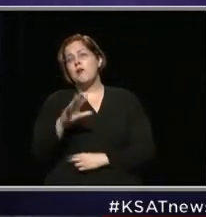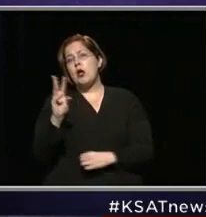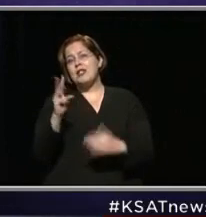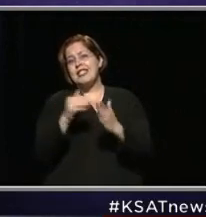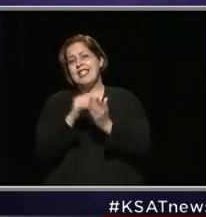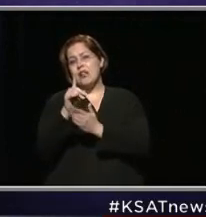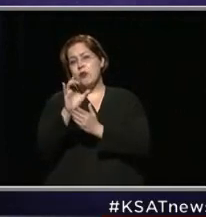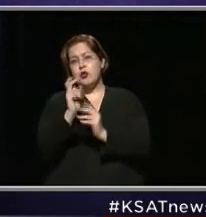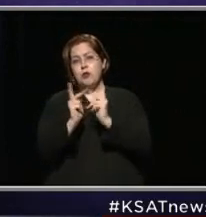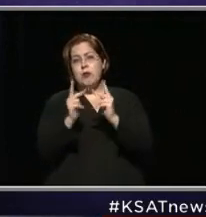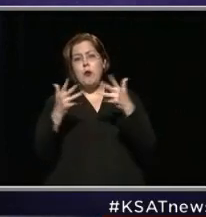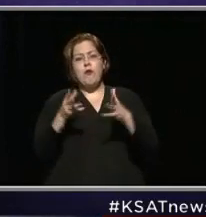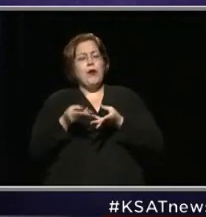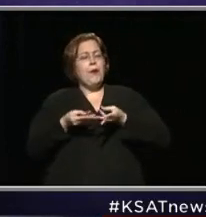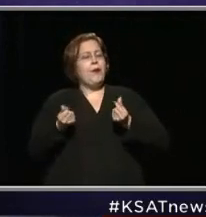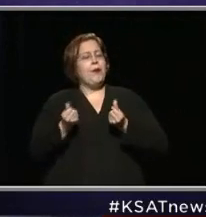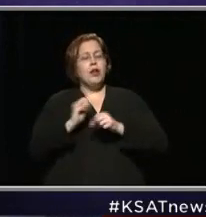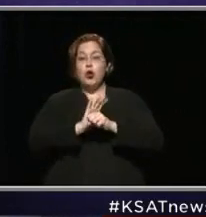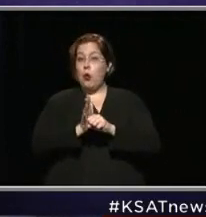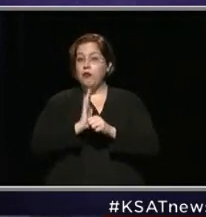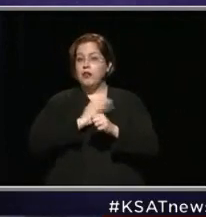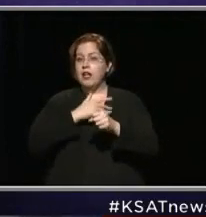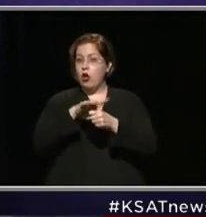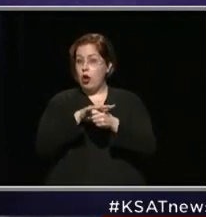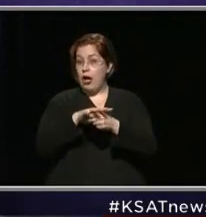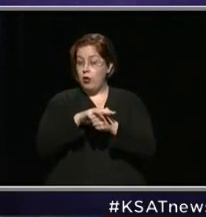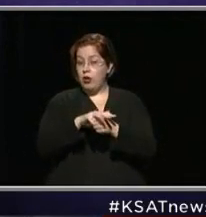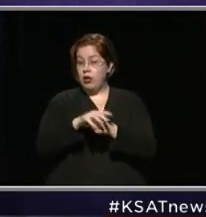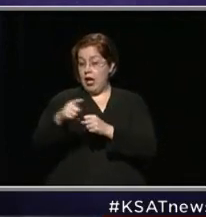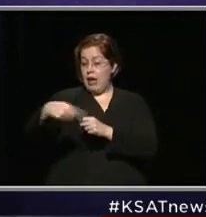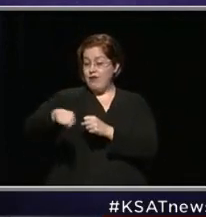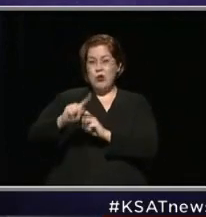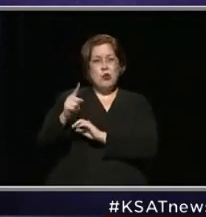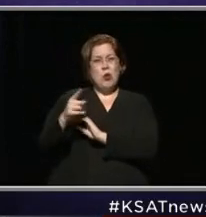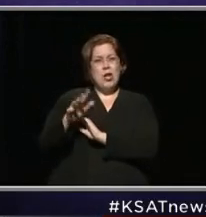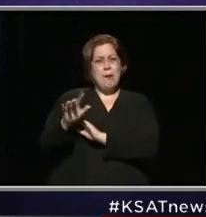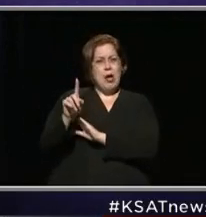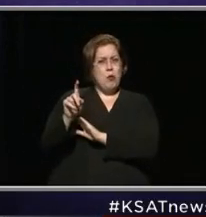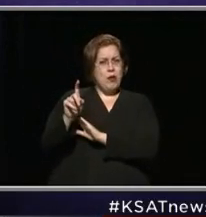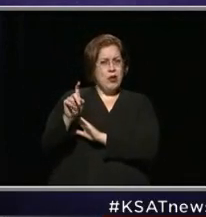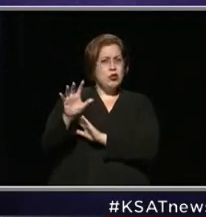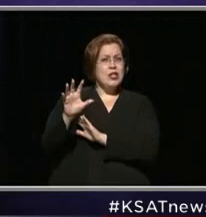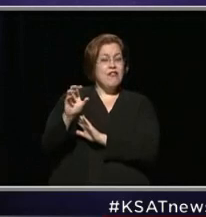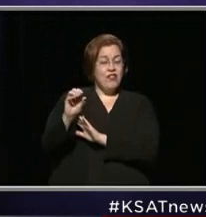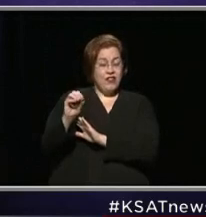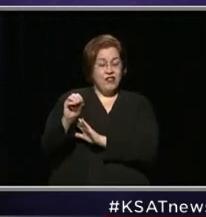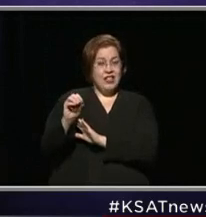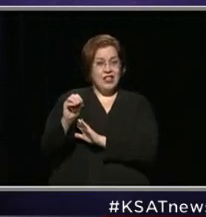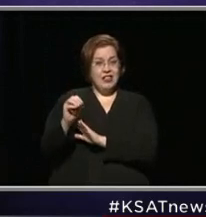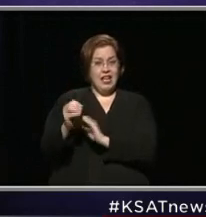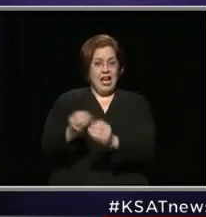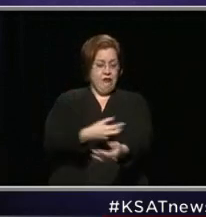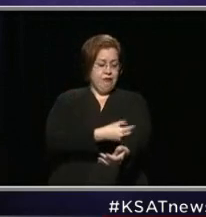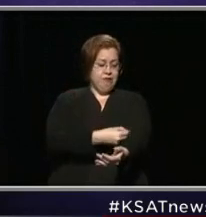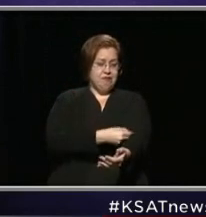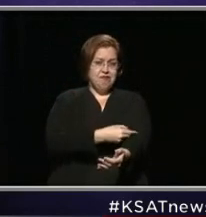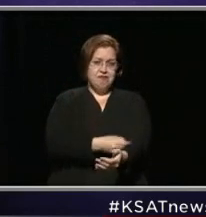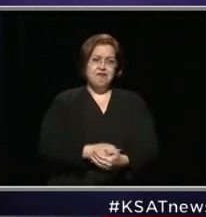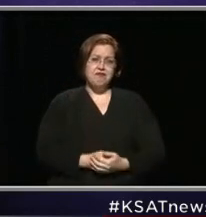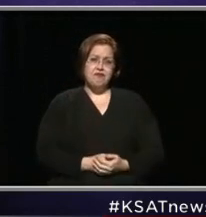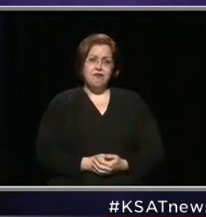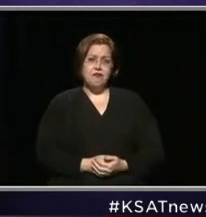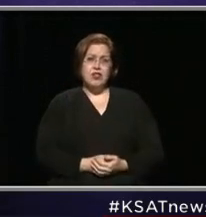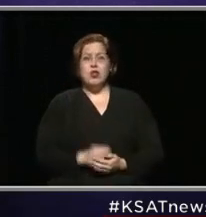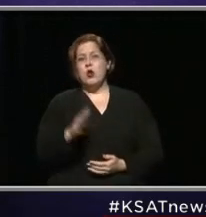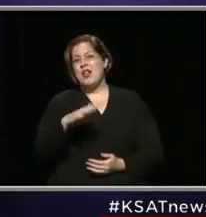folks who have recovered from COVID in our community. Of those, only about 150 have given plasma. So that's